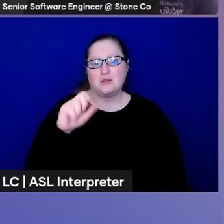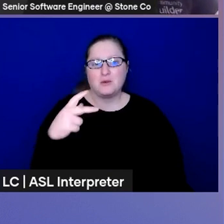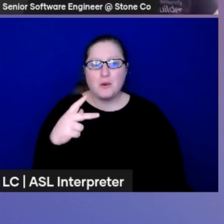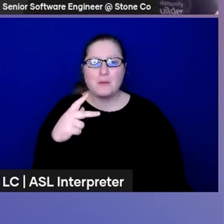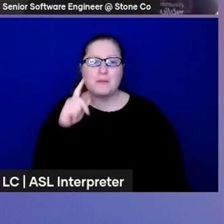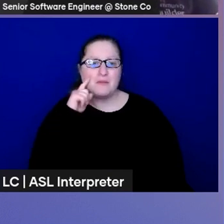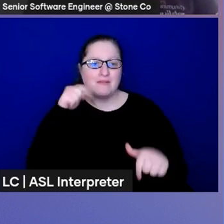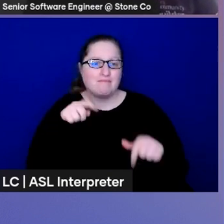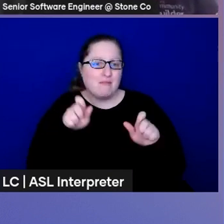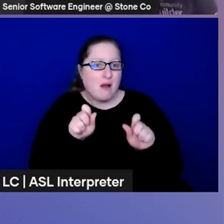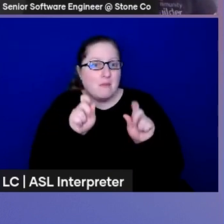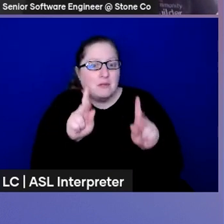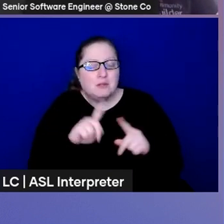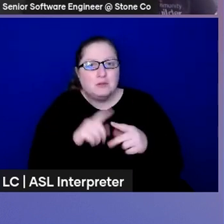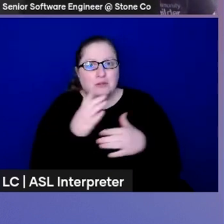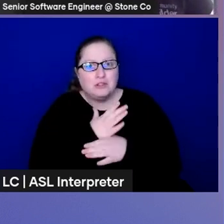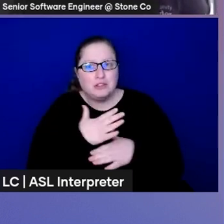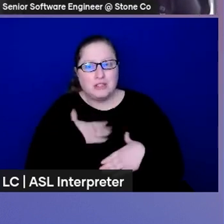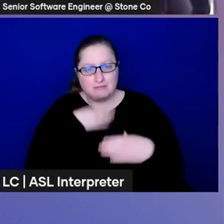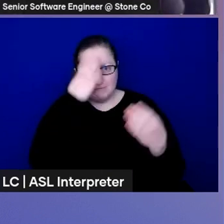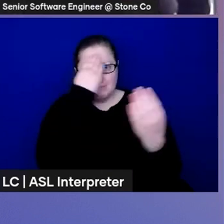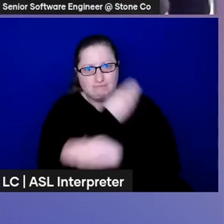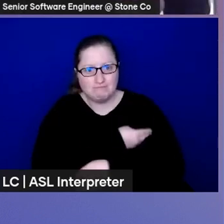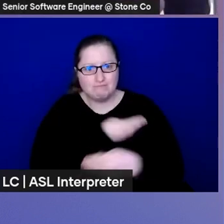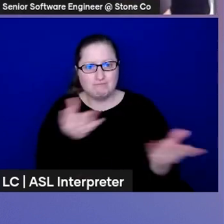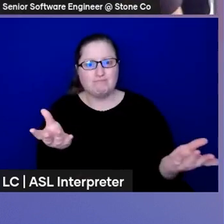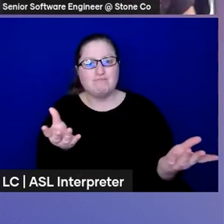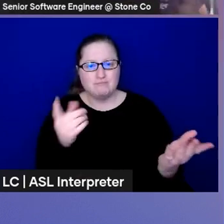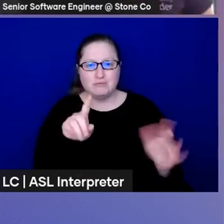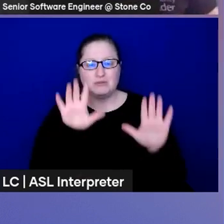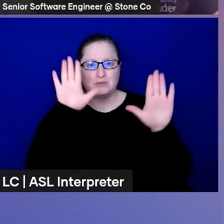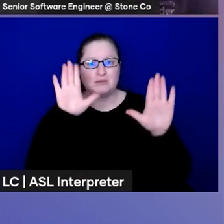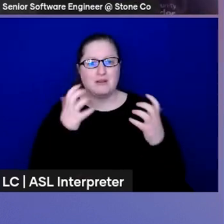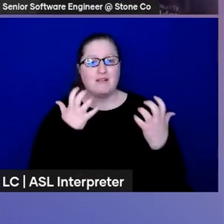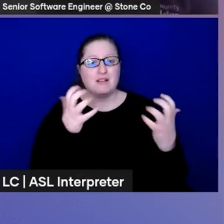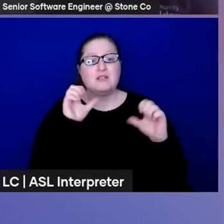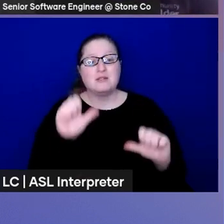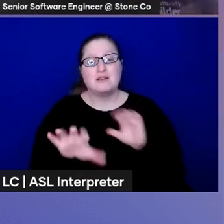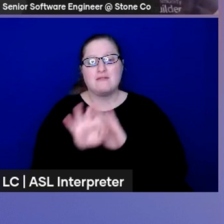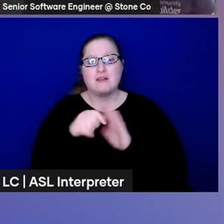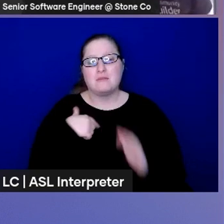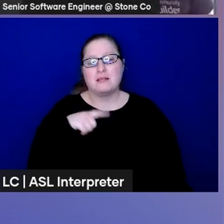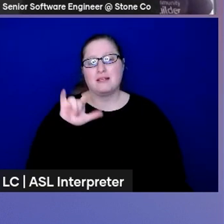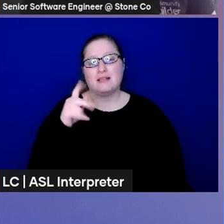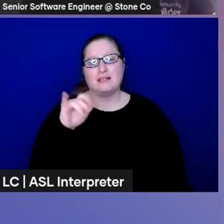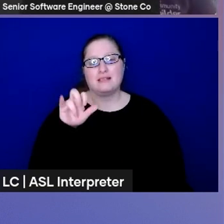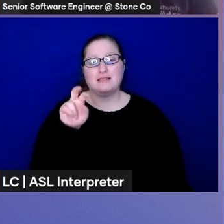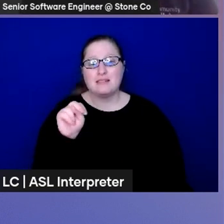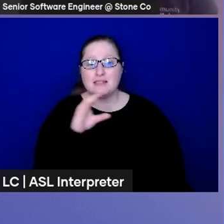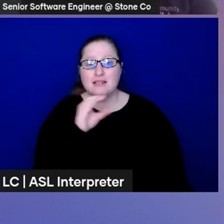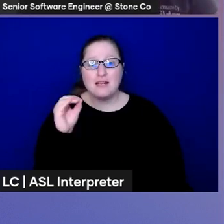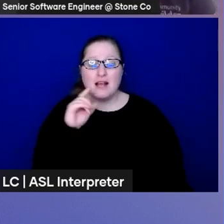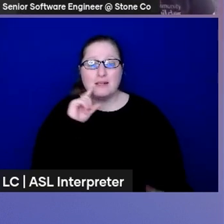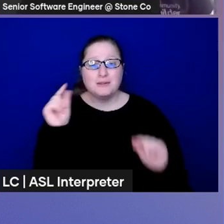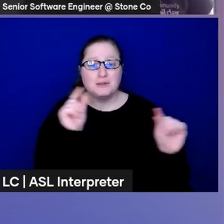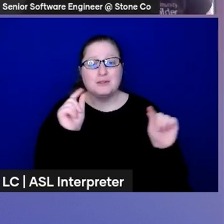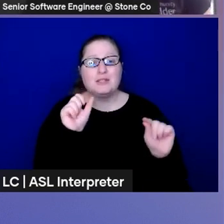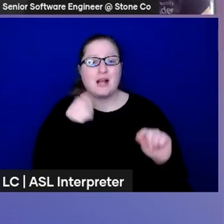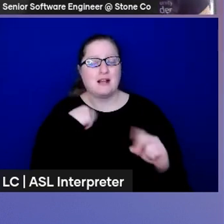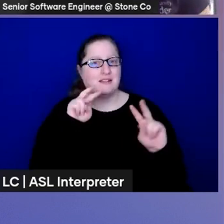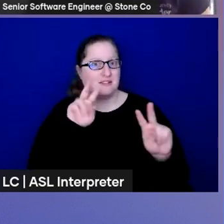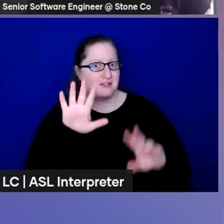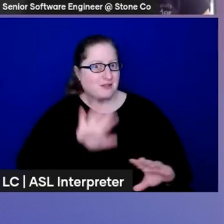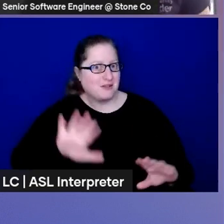knowledge to this fantastic audience. You can find me on LinkedIn and Twitter, and I look forward to hearing your feedback about this